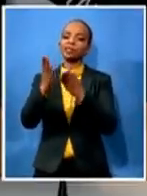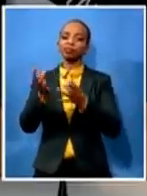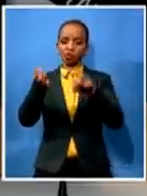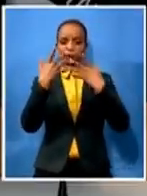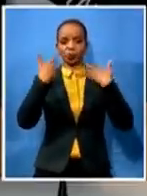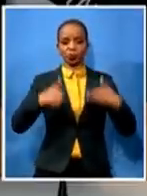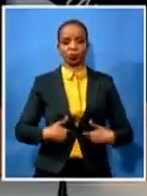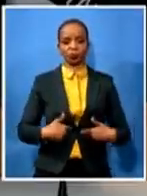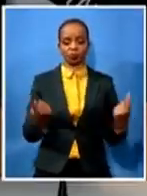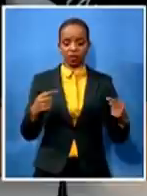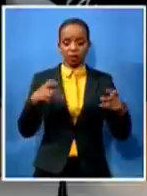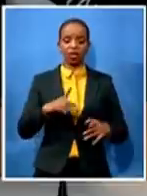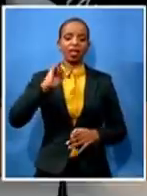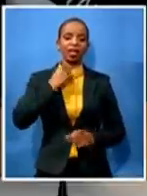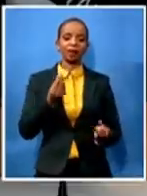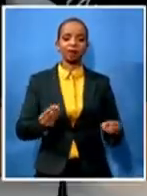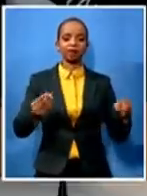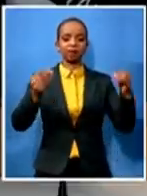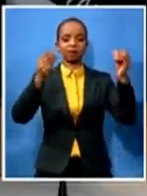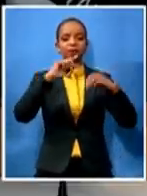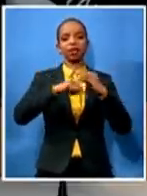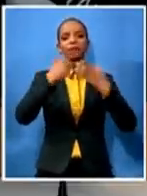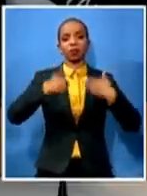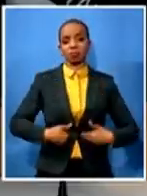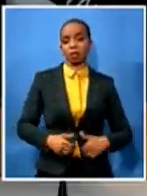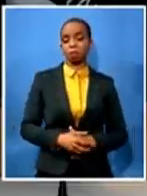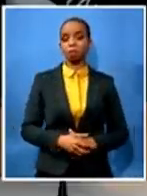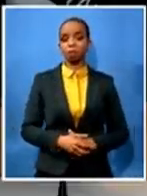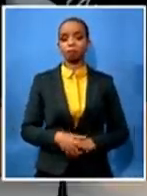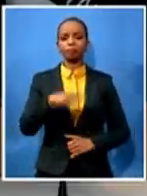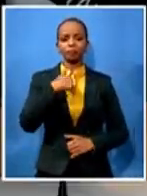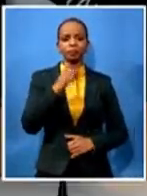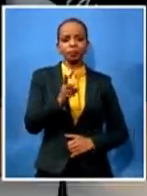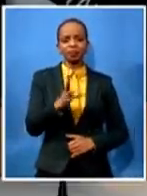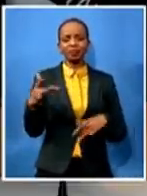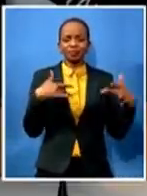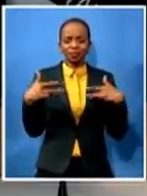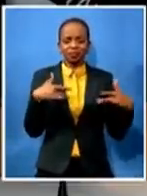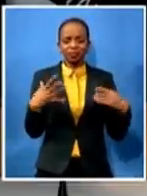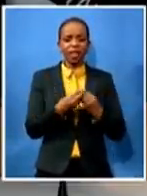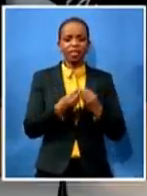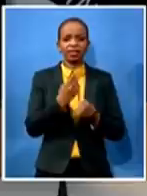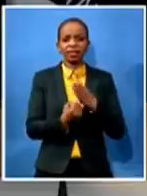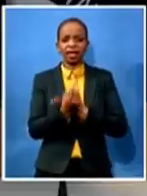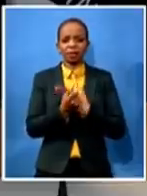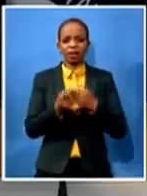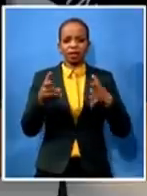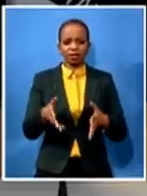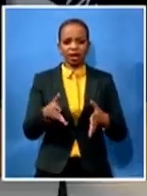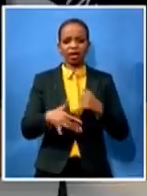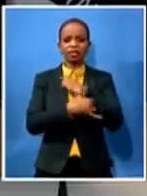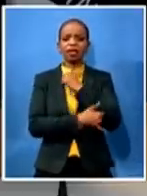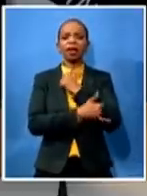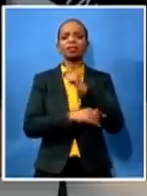what is happening in the country on crimes against women and children not only violent or physical